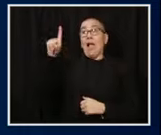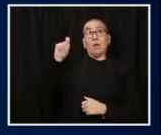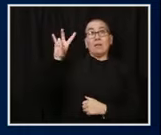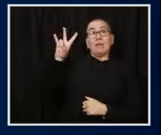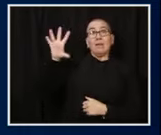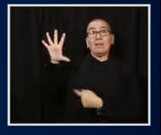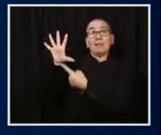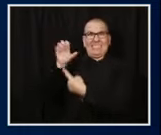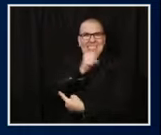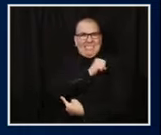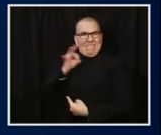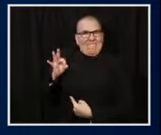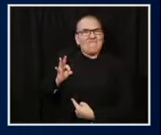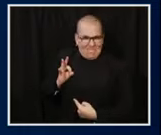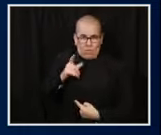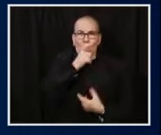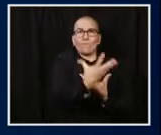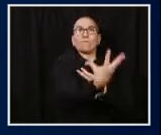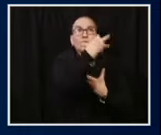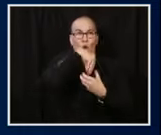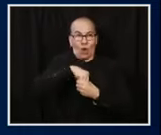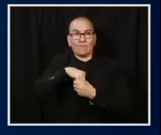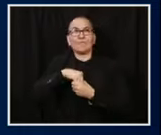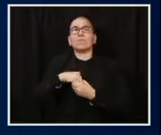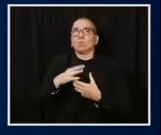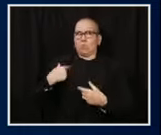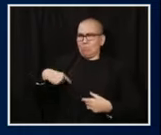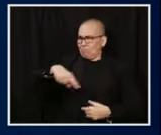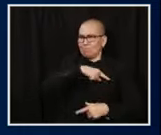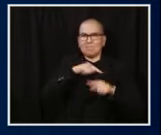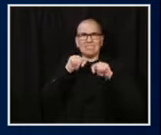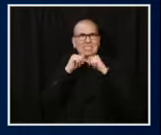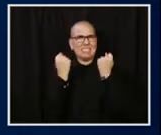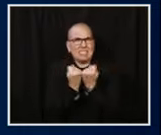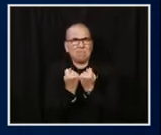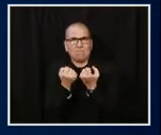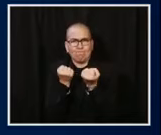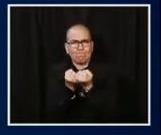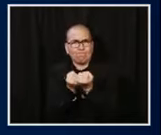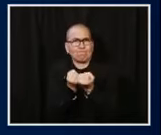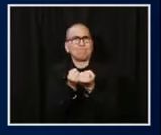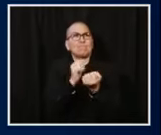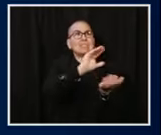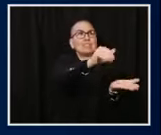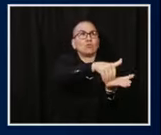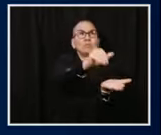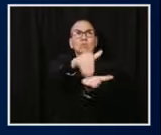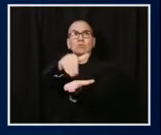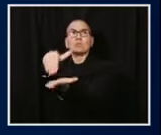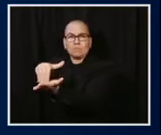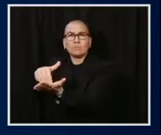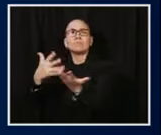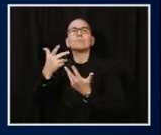supported by the state emergency operations center collected samples by swabbing as many as 120 facilities